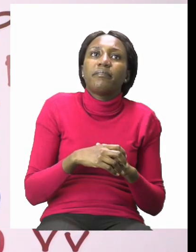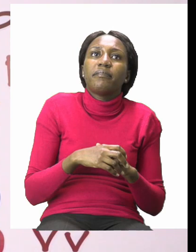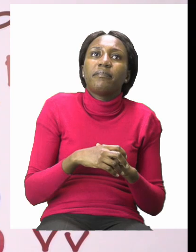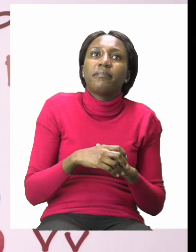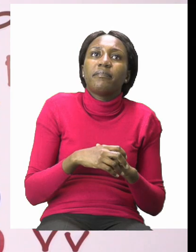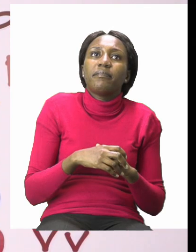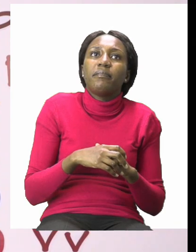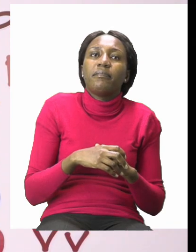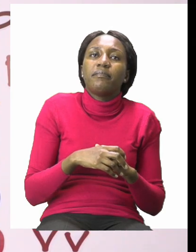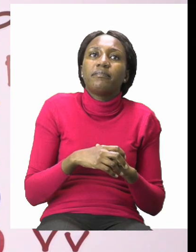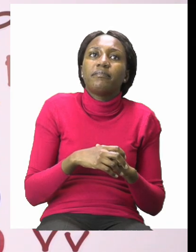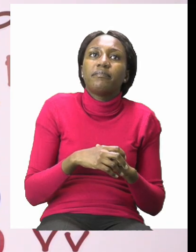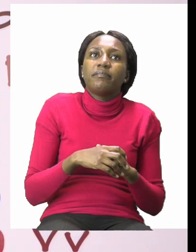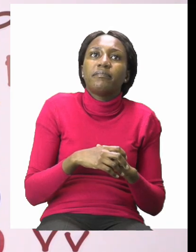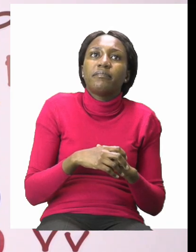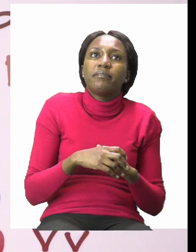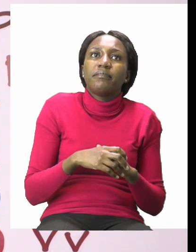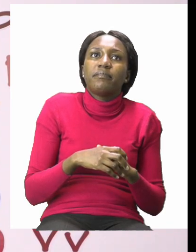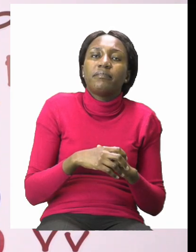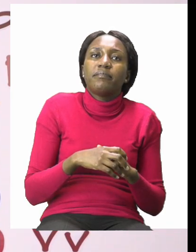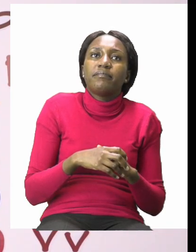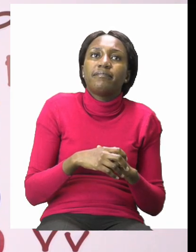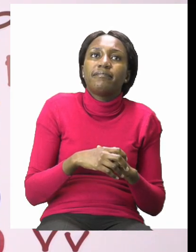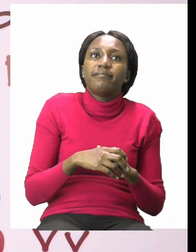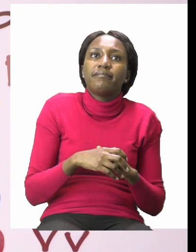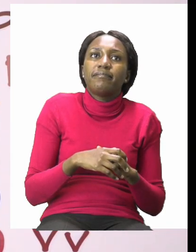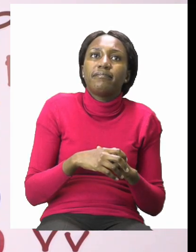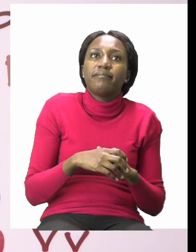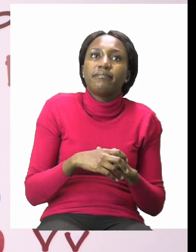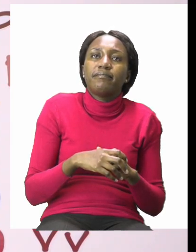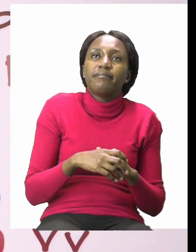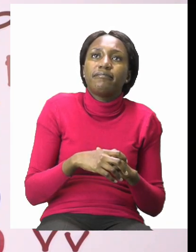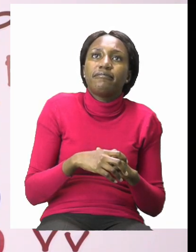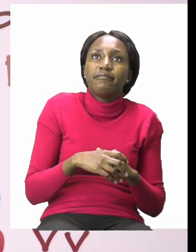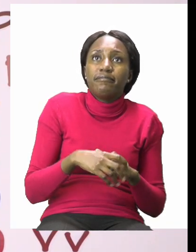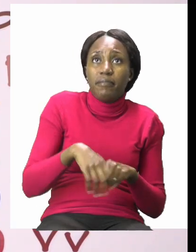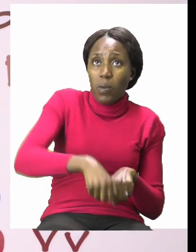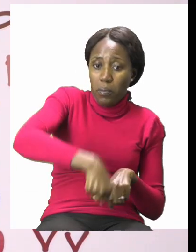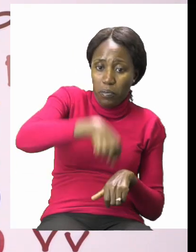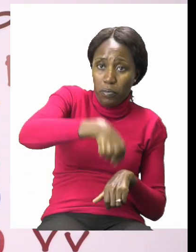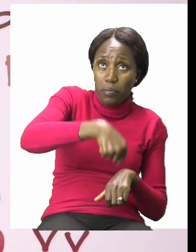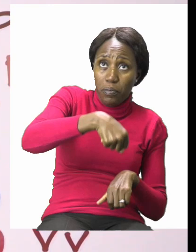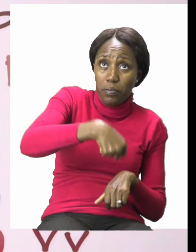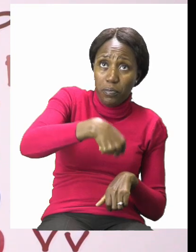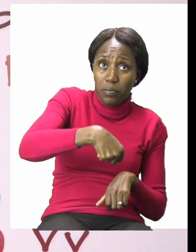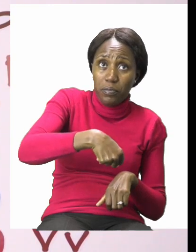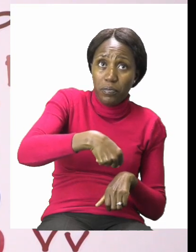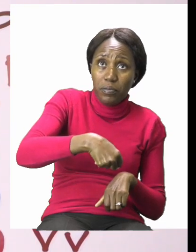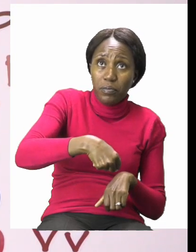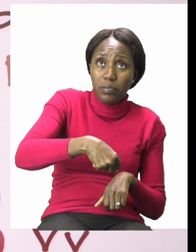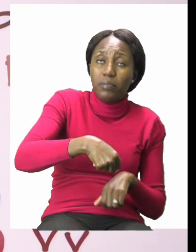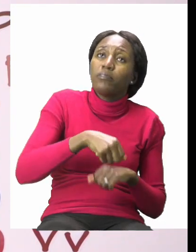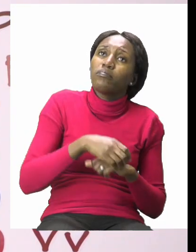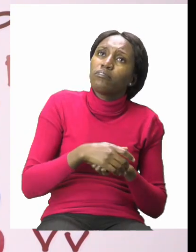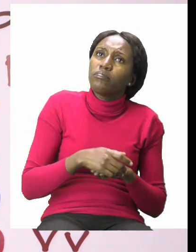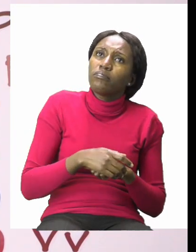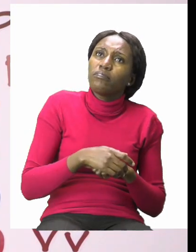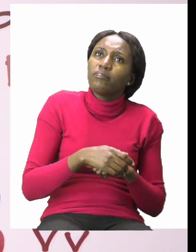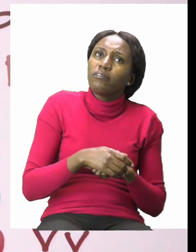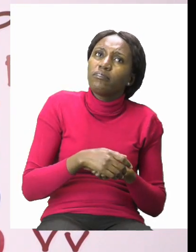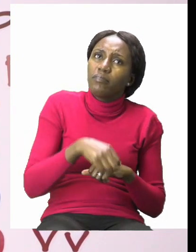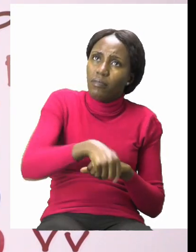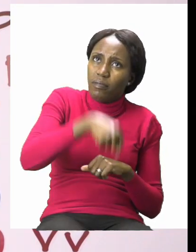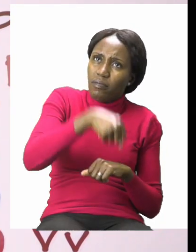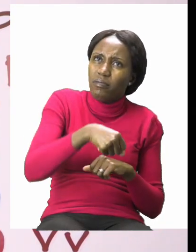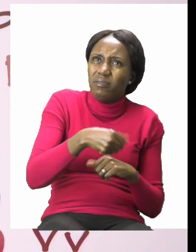I'm going to do one more for you. This one is a bucket. Now, the bucket